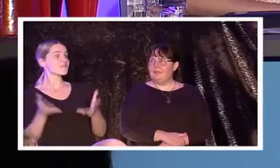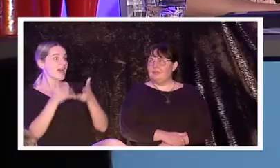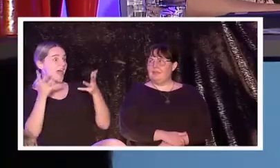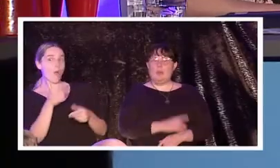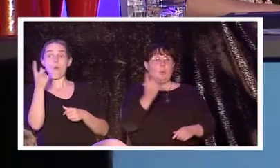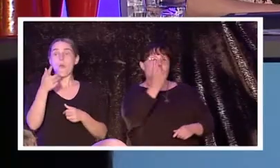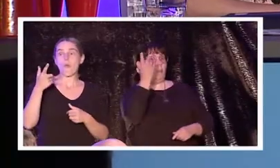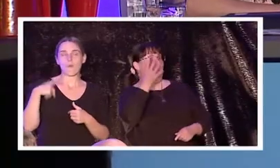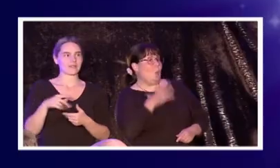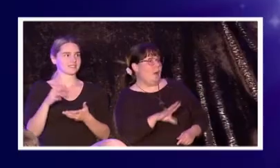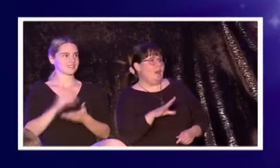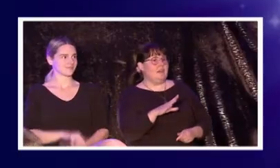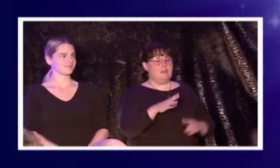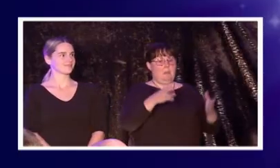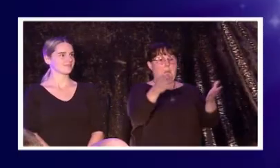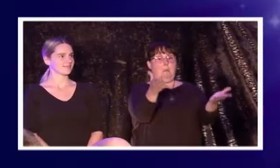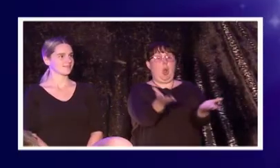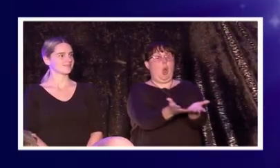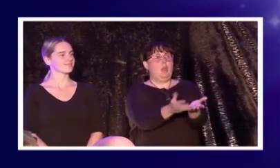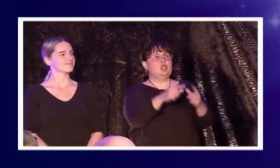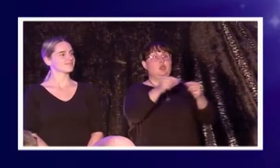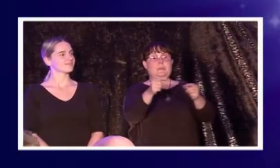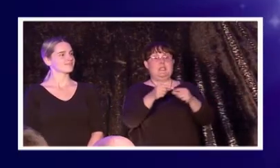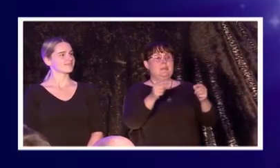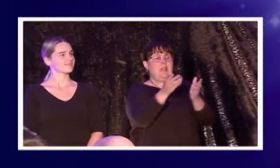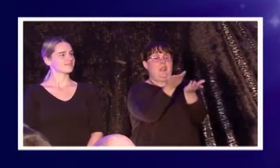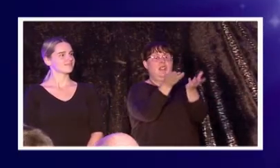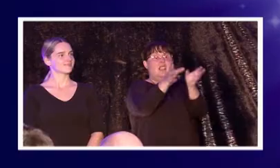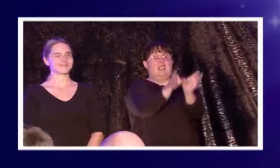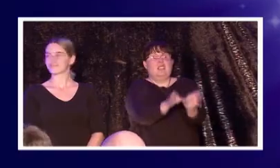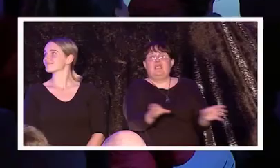Oh! Who wants to split a bowl of wedges with 80?